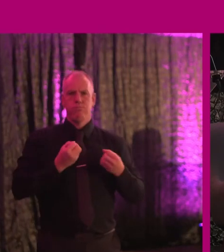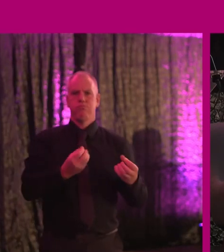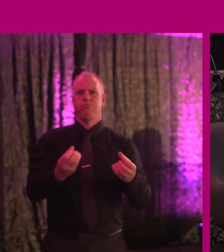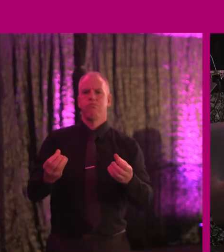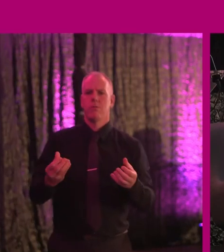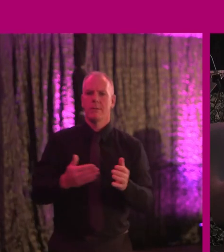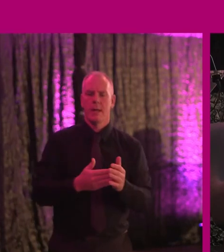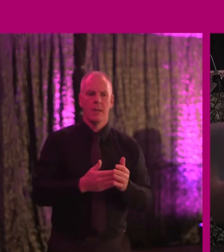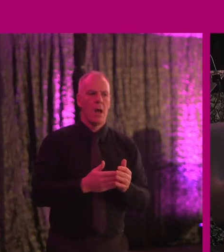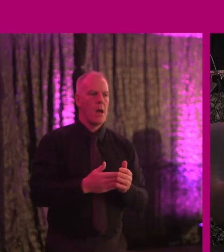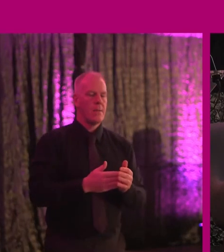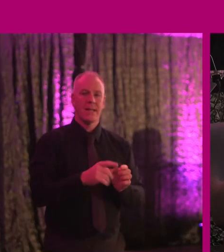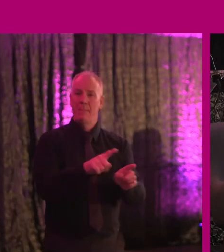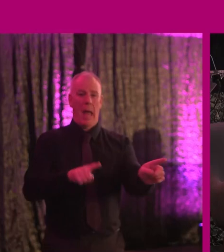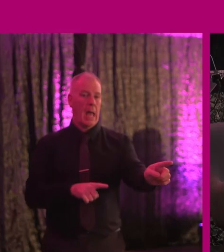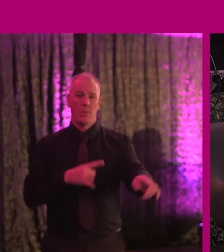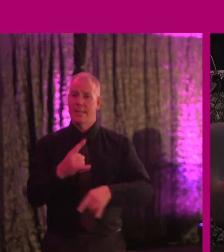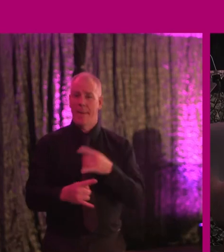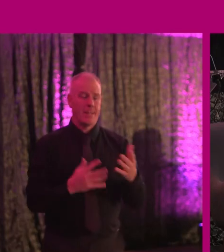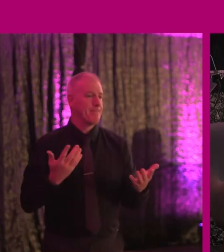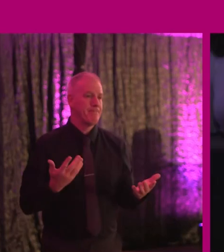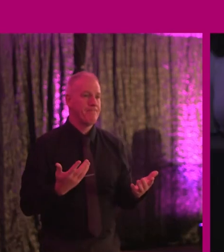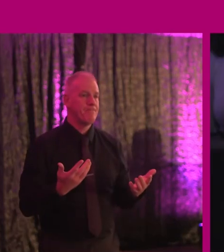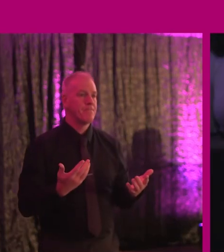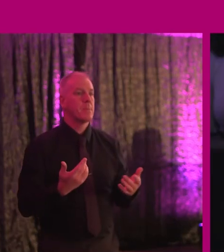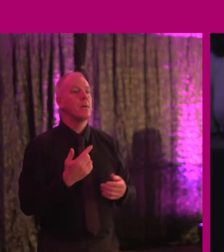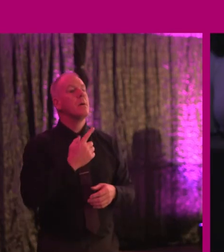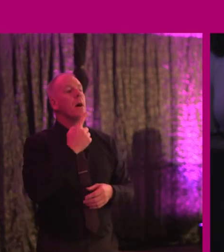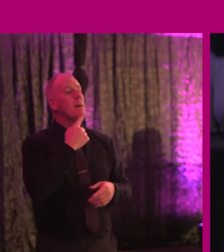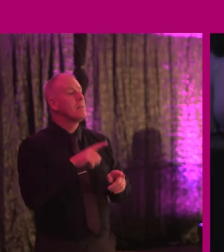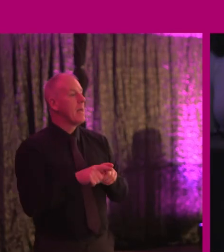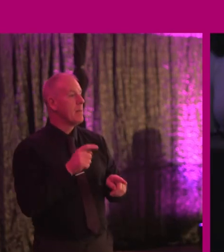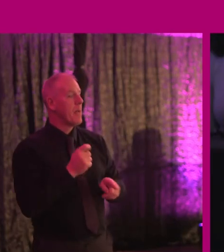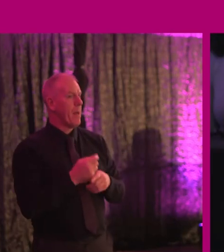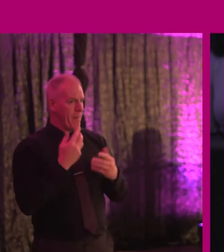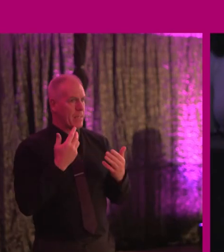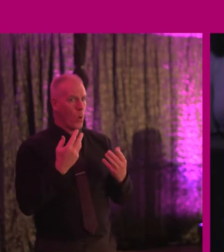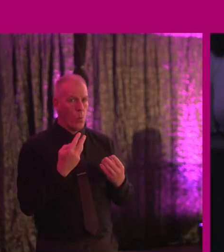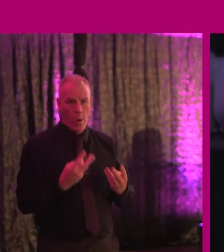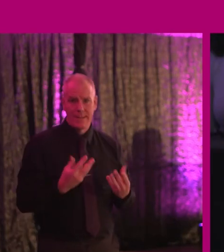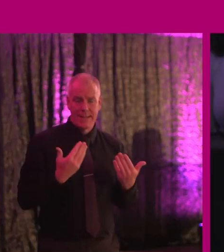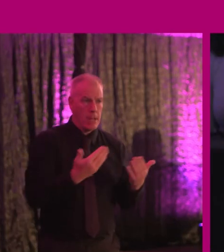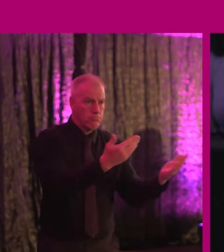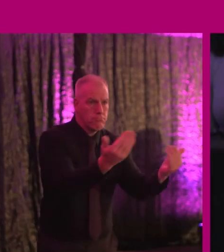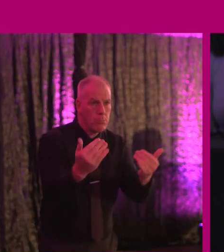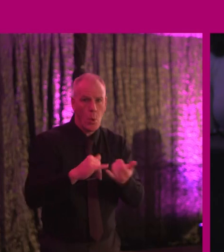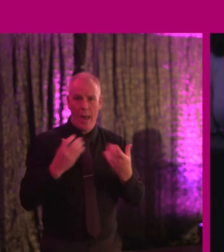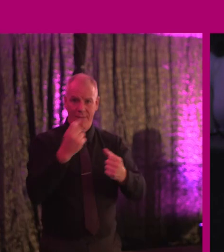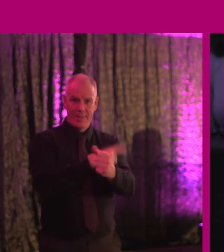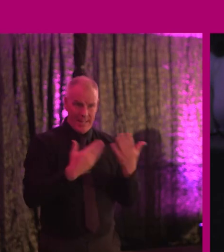And that's way behind, as far as I can see. But from, I suppose, that's the call out to people with a disability.